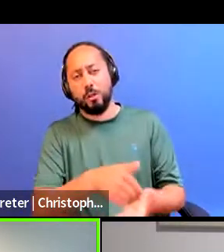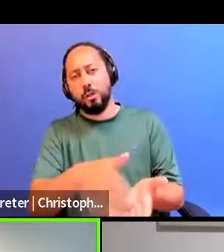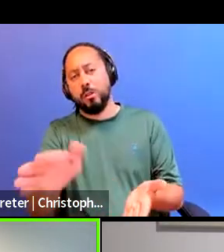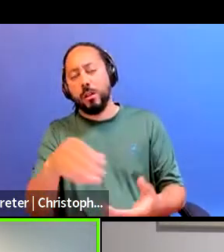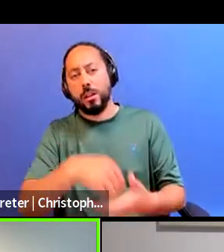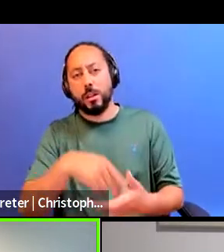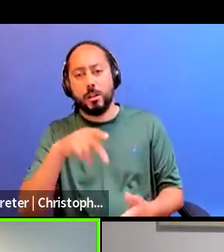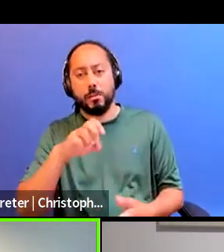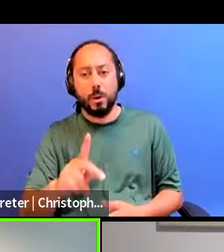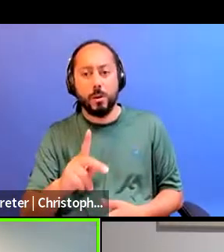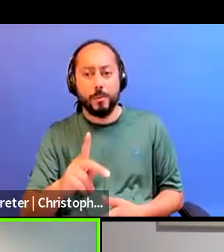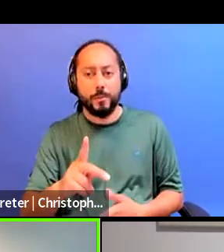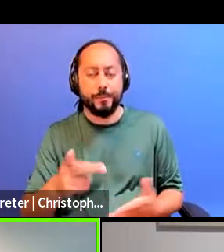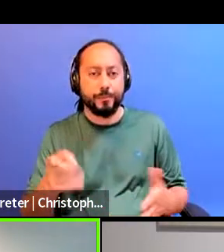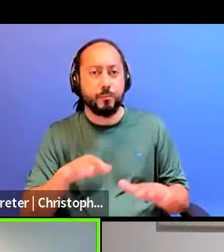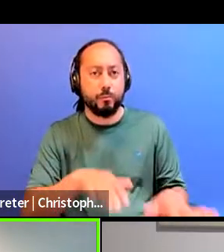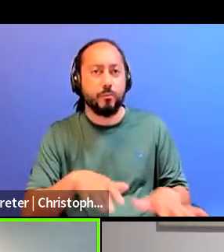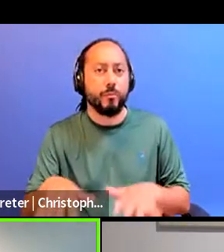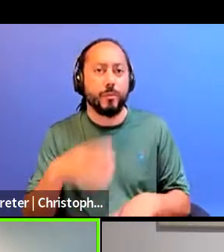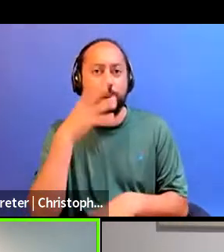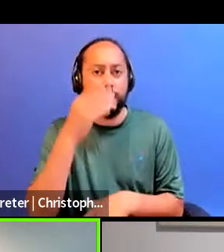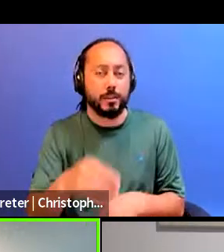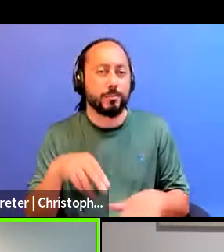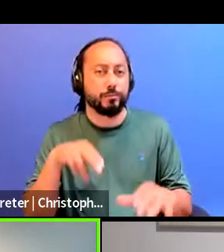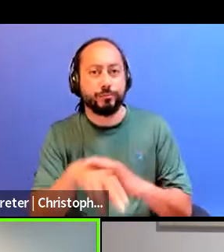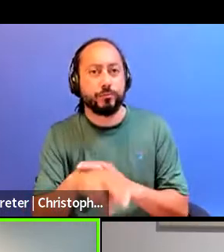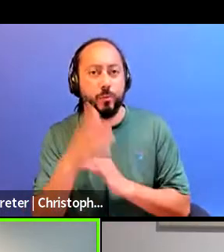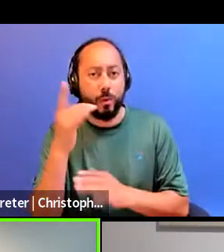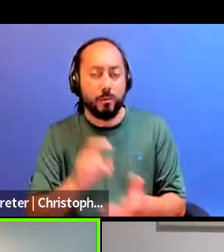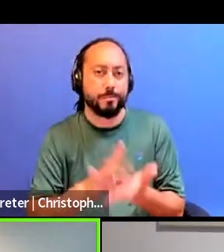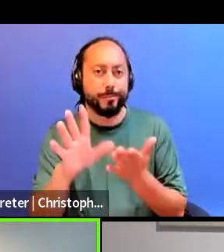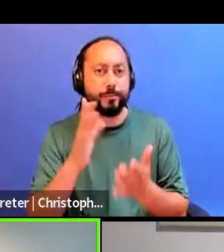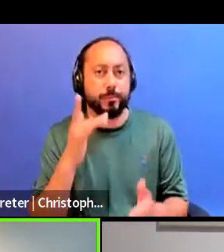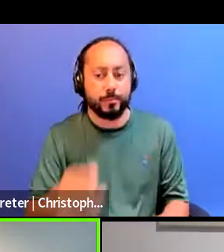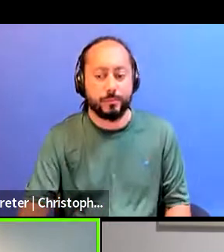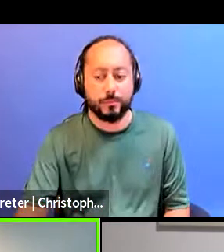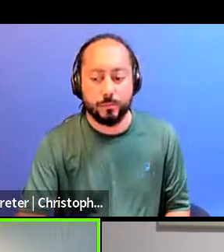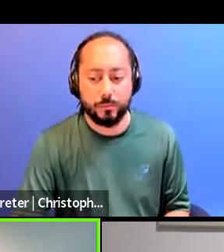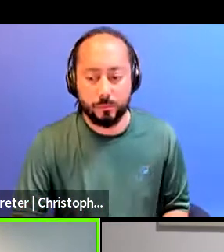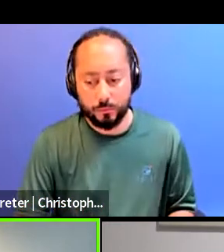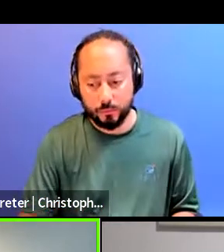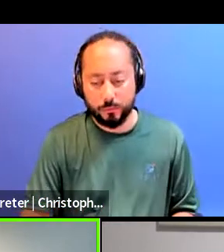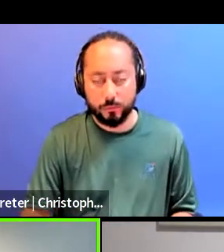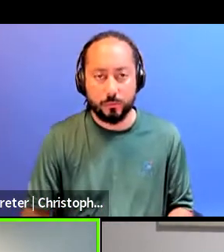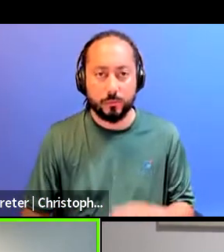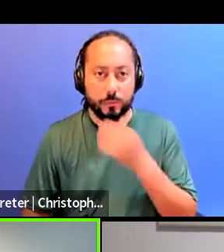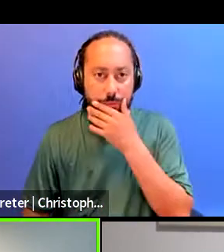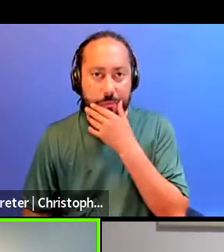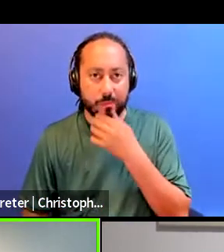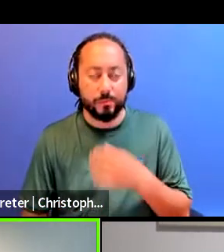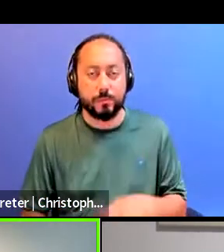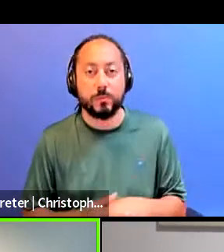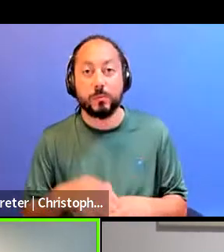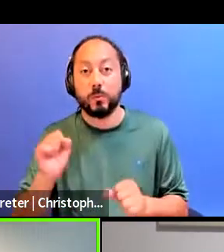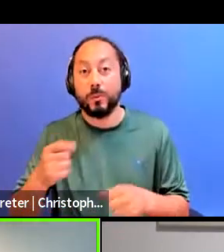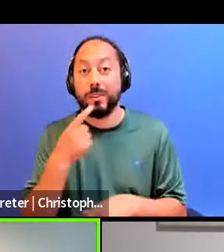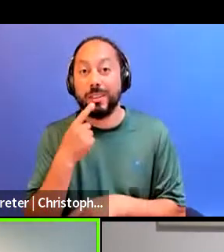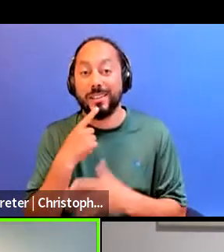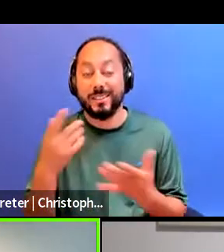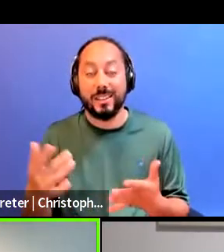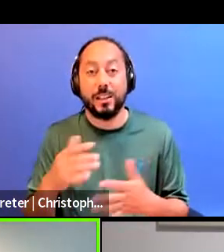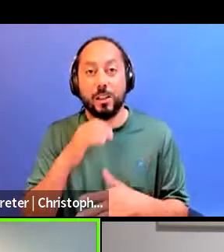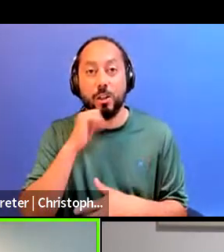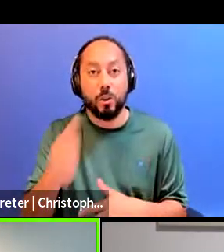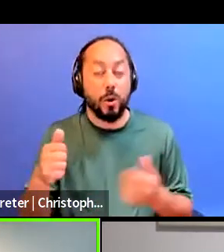is just, you know, who is just hanging out there in a sleeping bag, right? So we say, we can say, we believe in the principles don't abandon, don't harm.